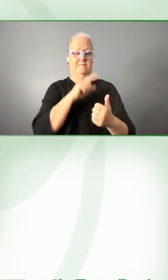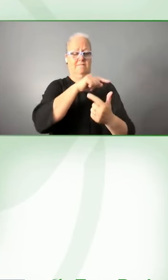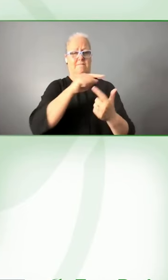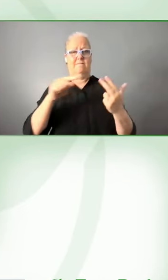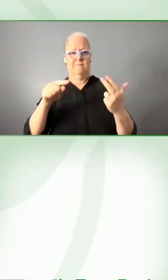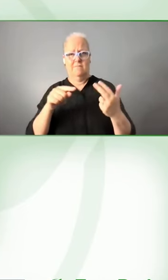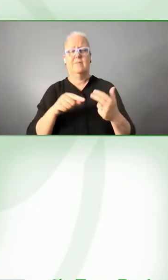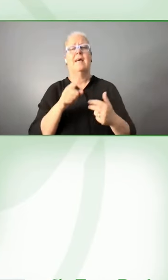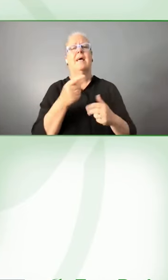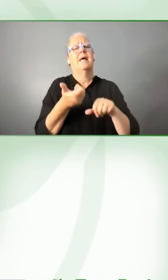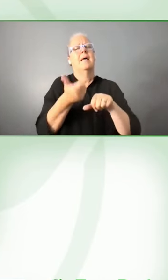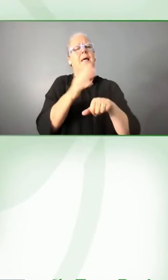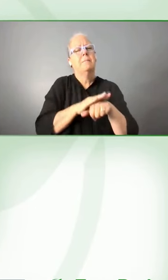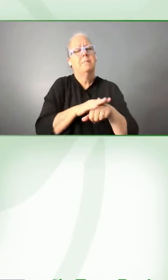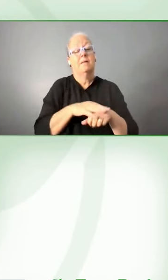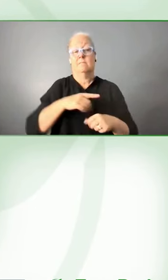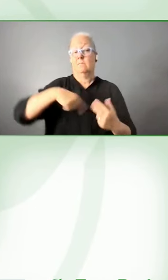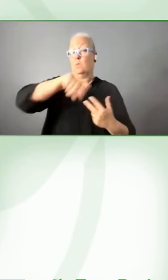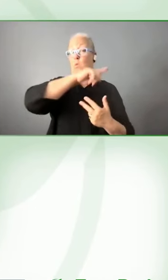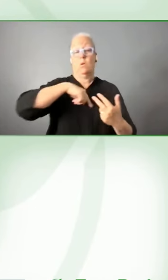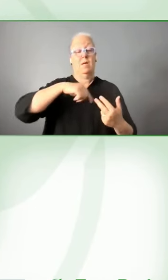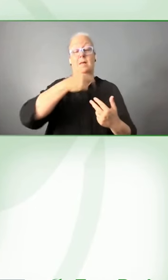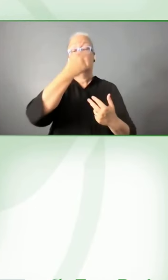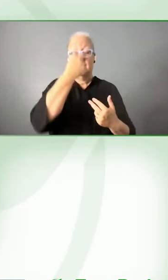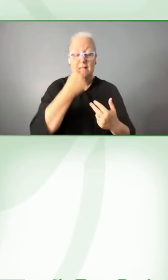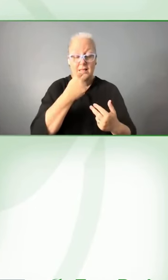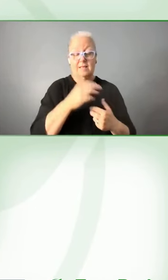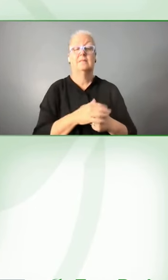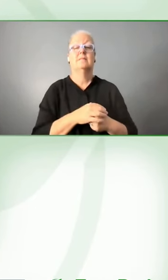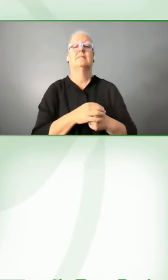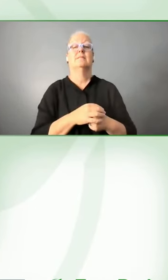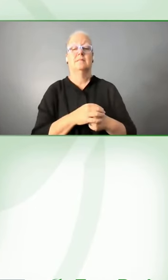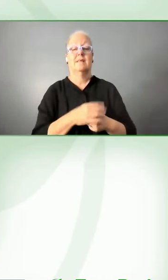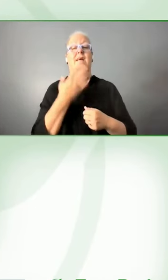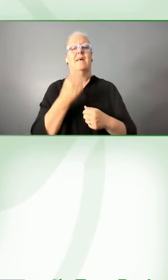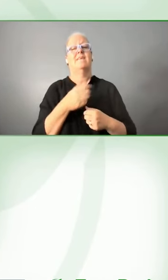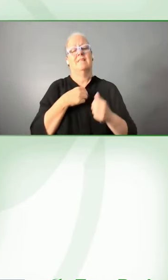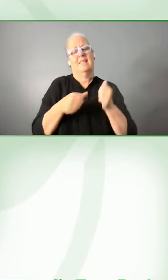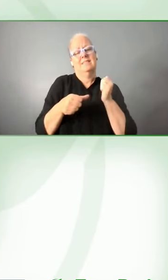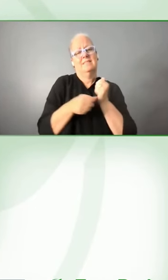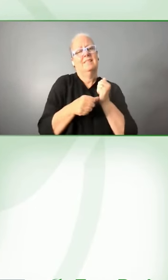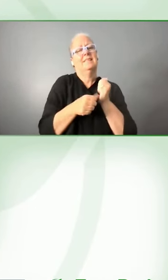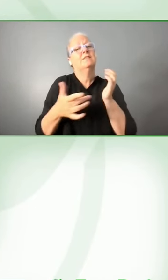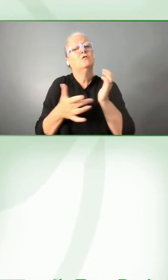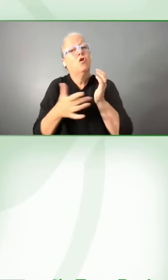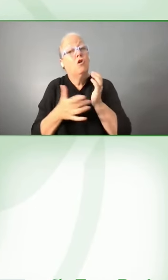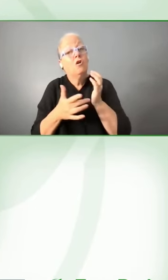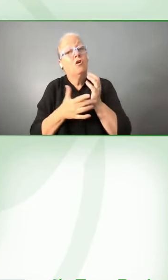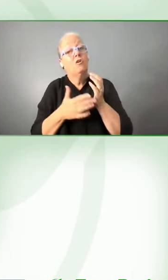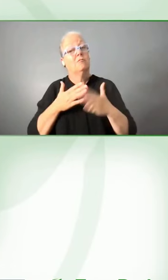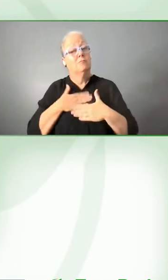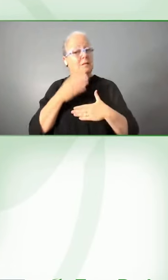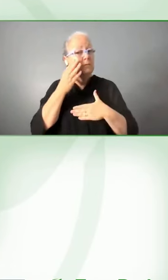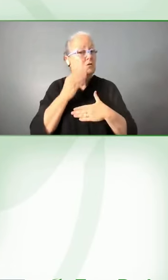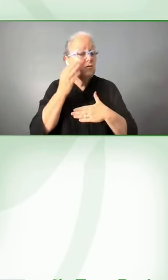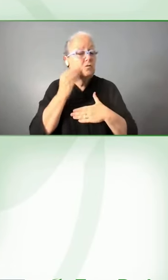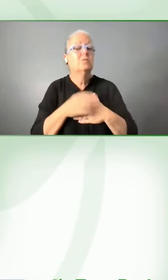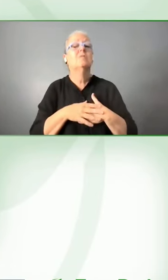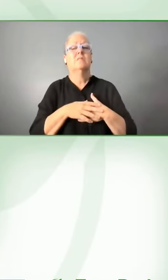totally blind, advanced assistive technology users having experience in accessibility field.